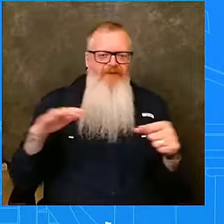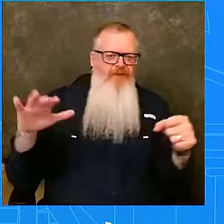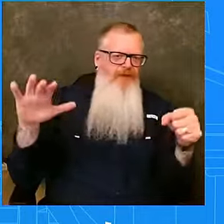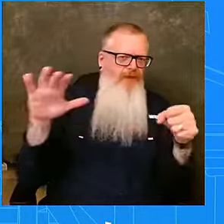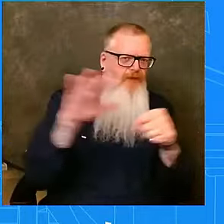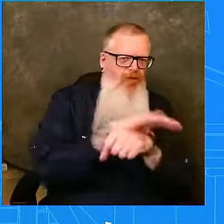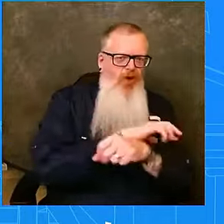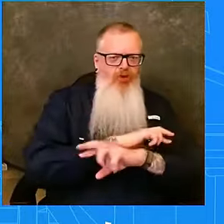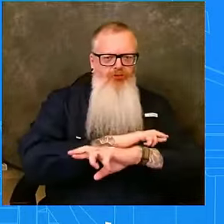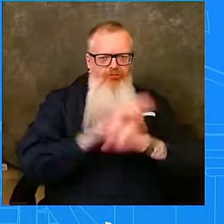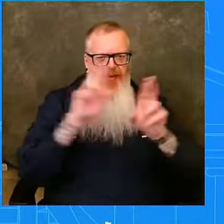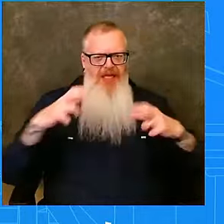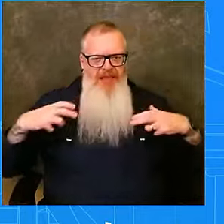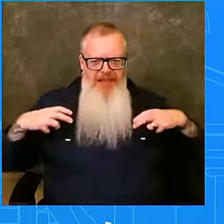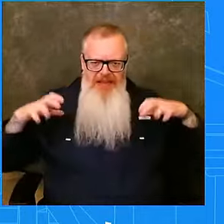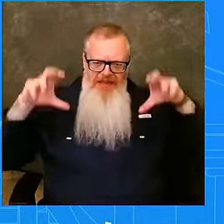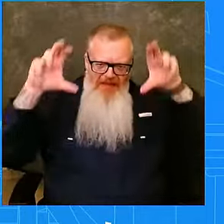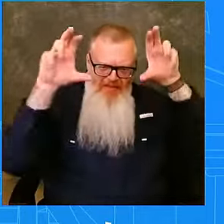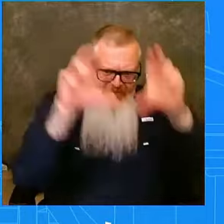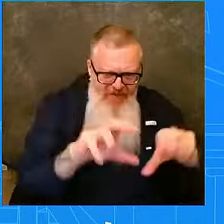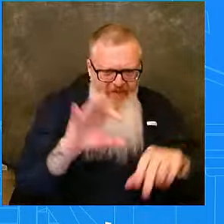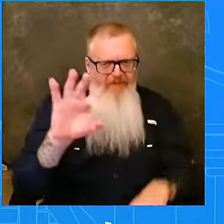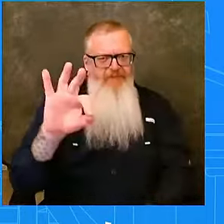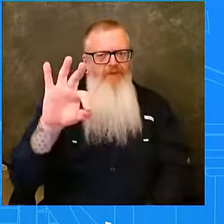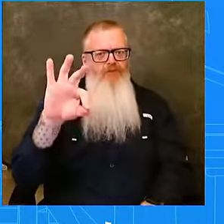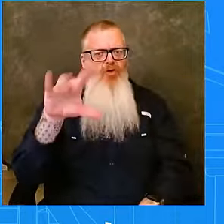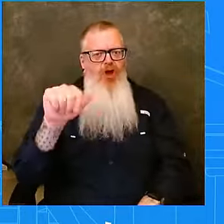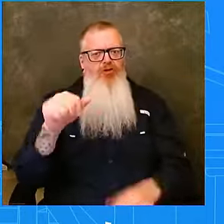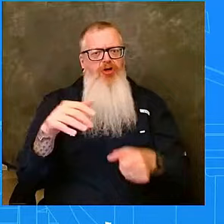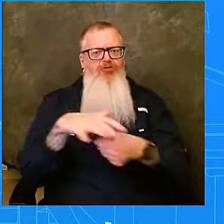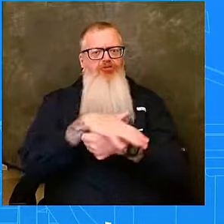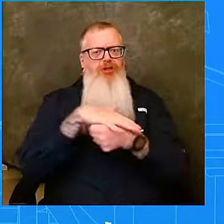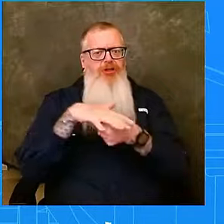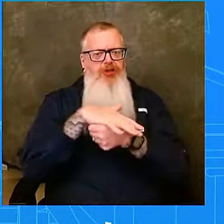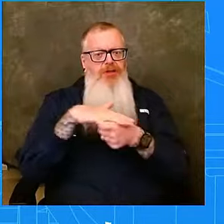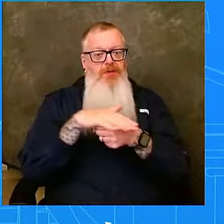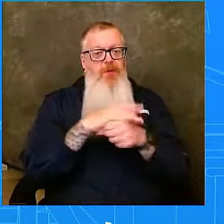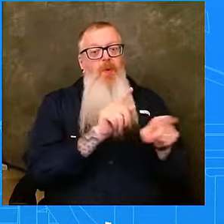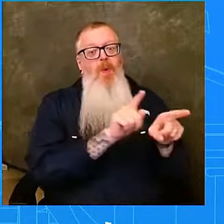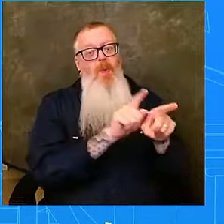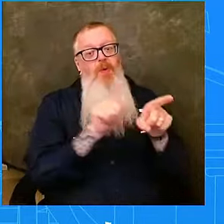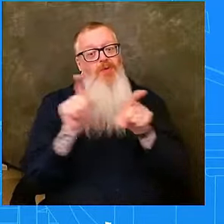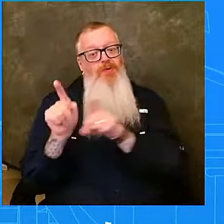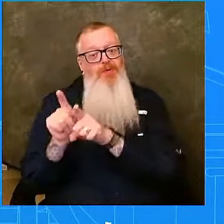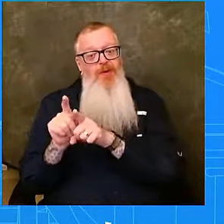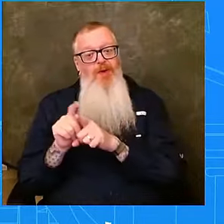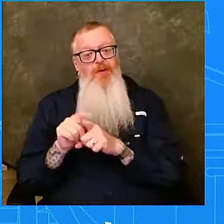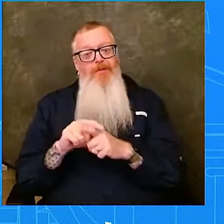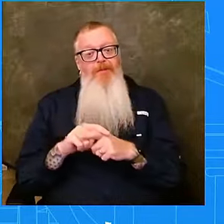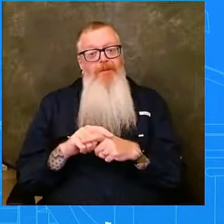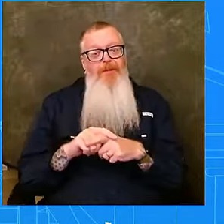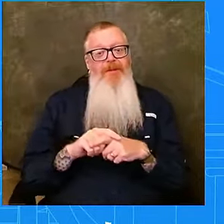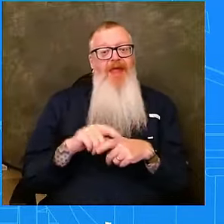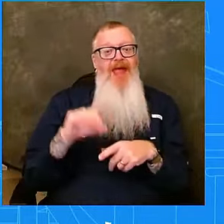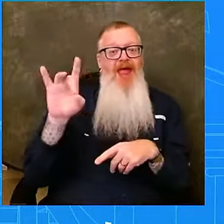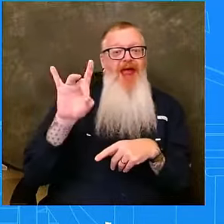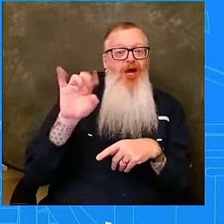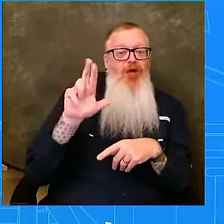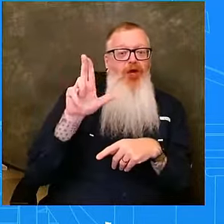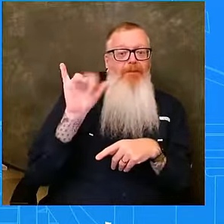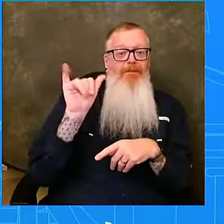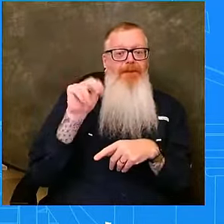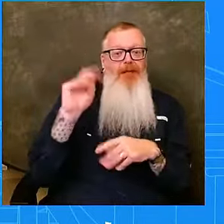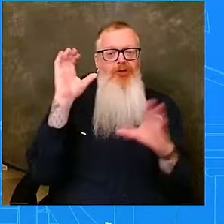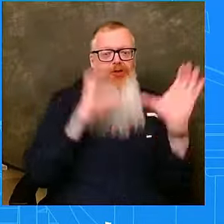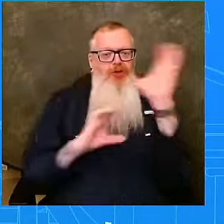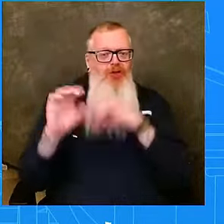and the region, including eight urban search and rescue teams, three U.S. Coast Guard swift water rescue teams, 15